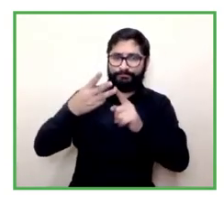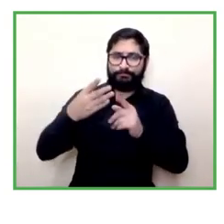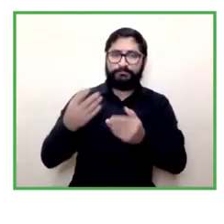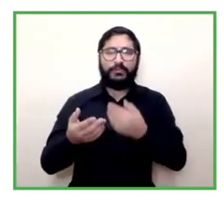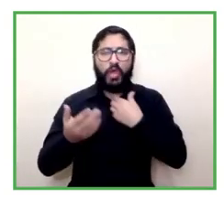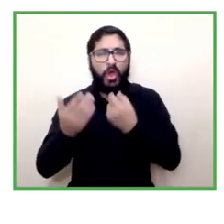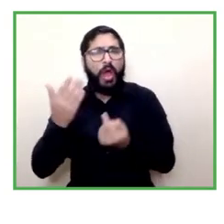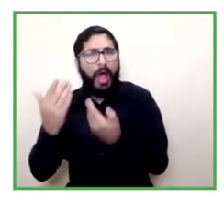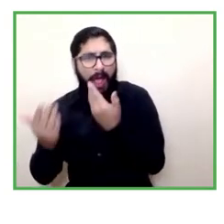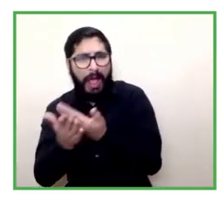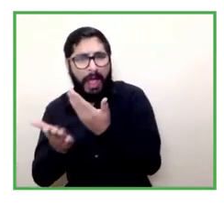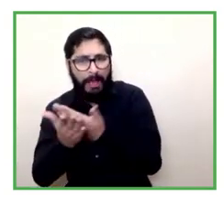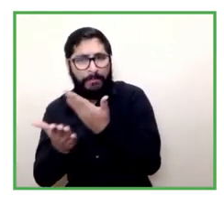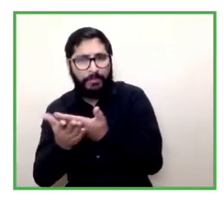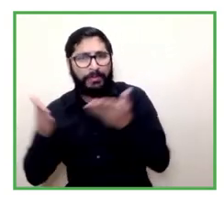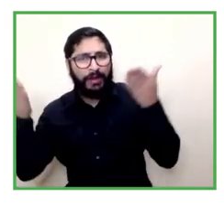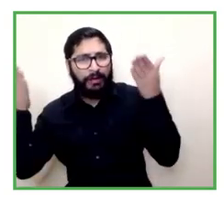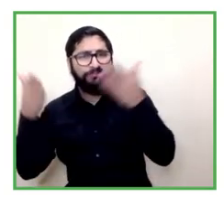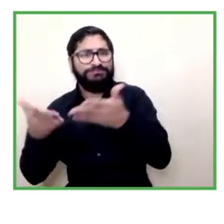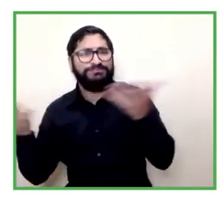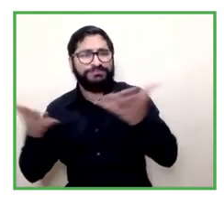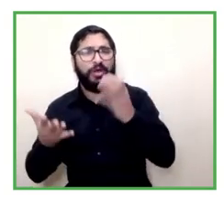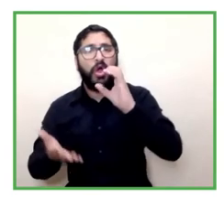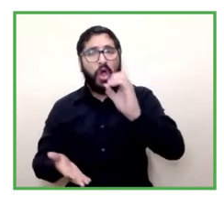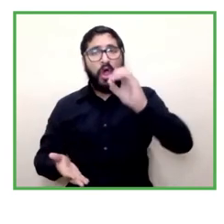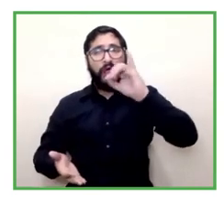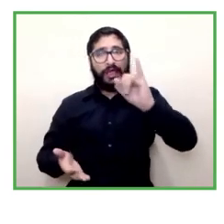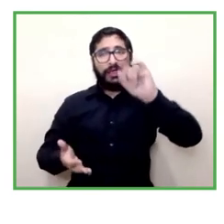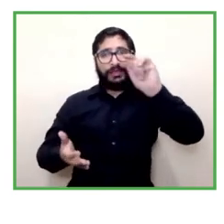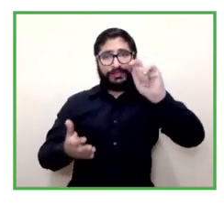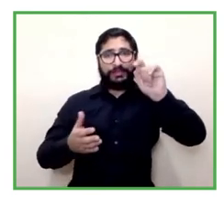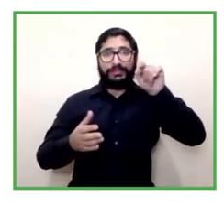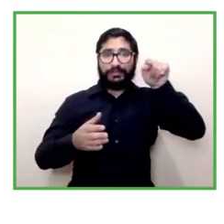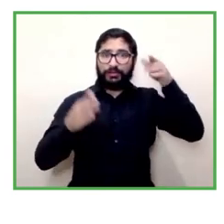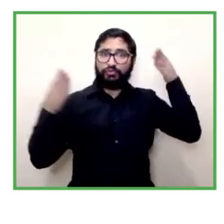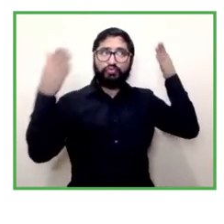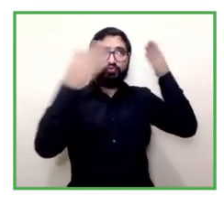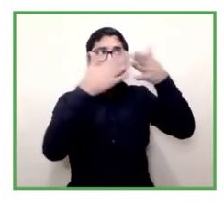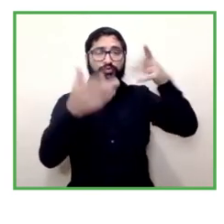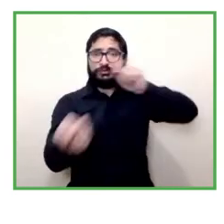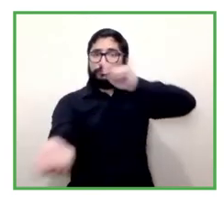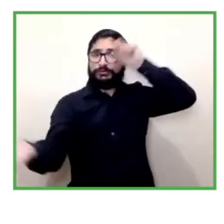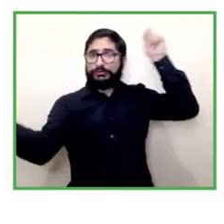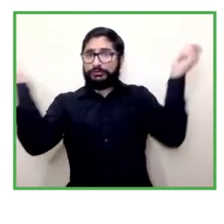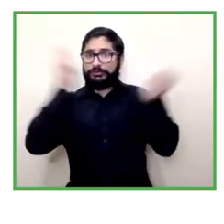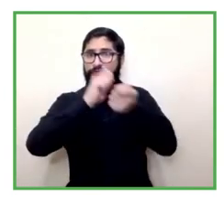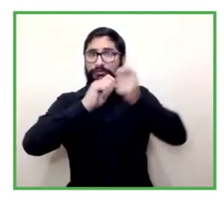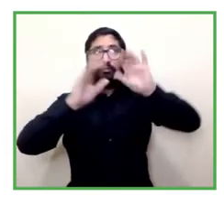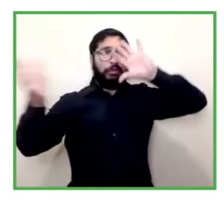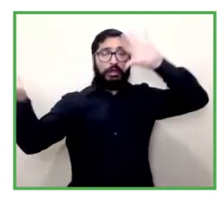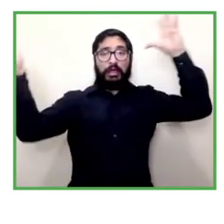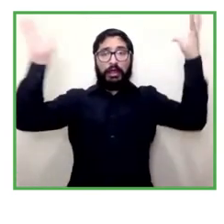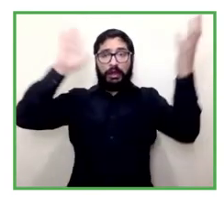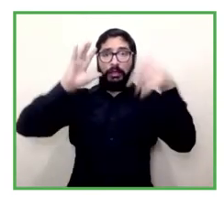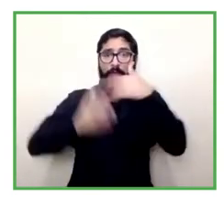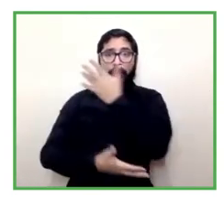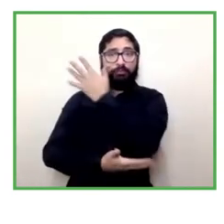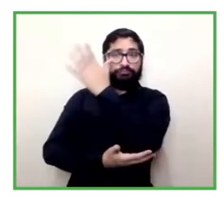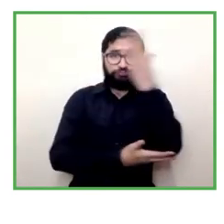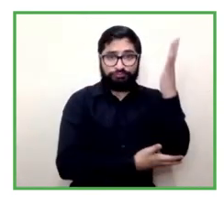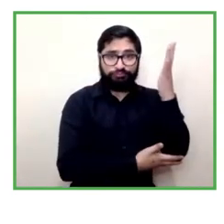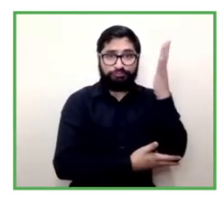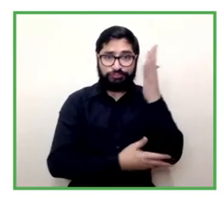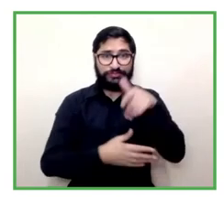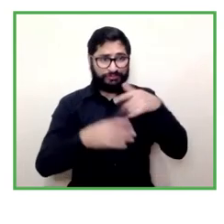another question do we believe in io ilo of course in other places that the challenge of climate change and the sustainability